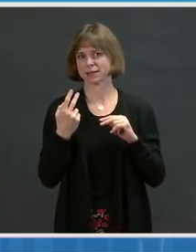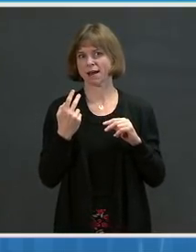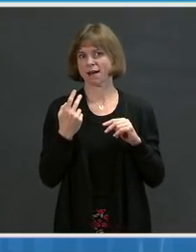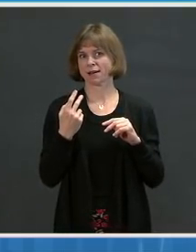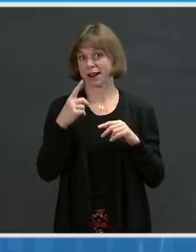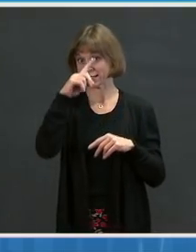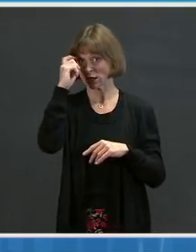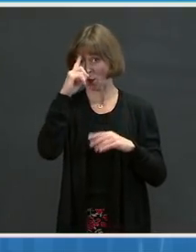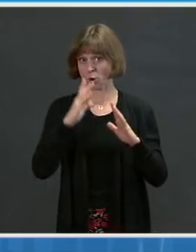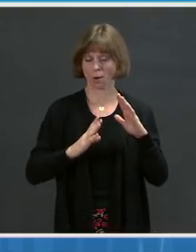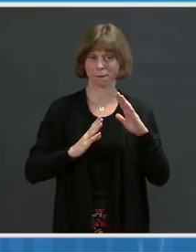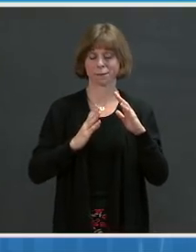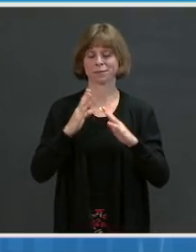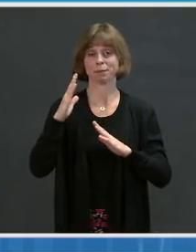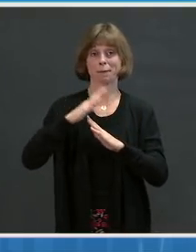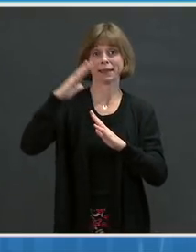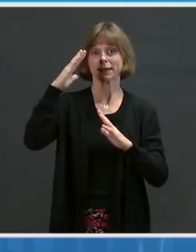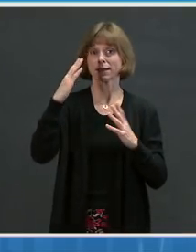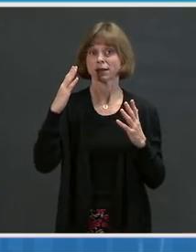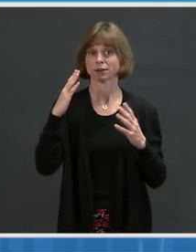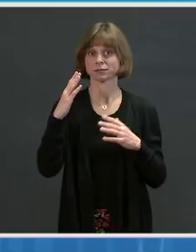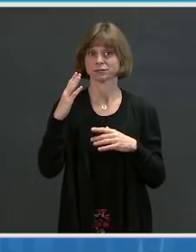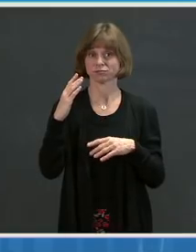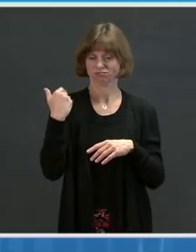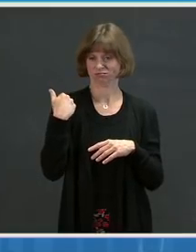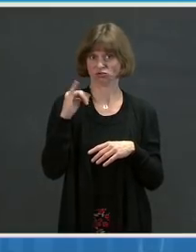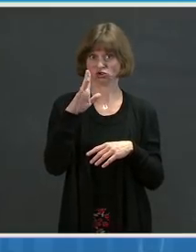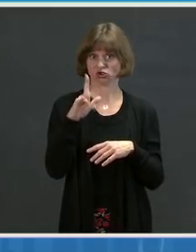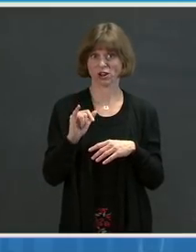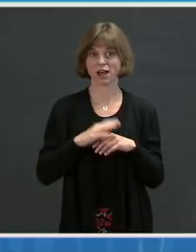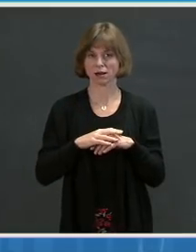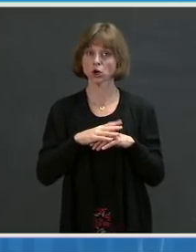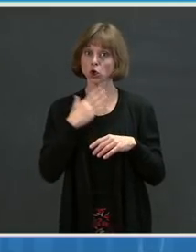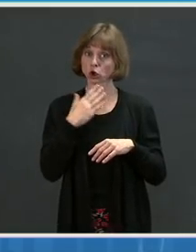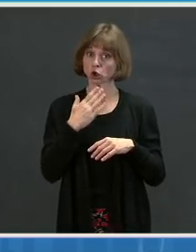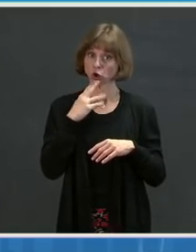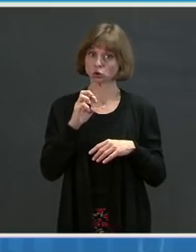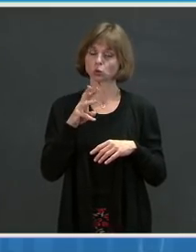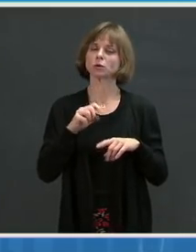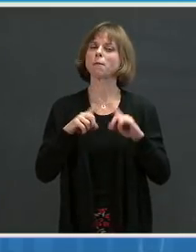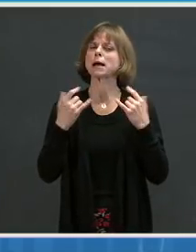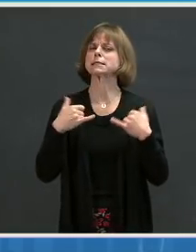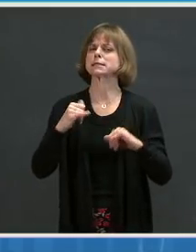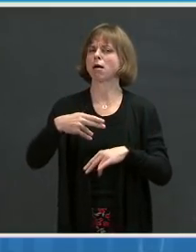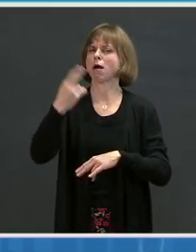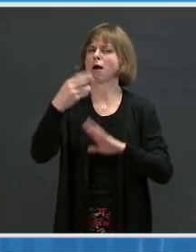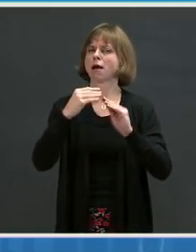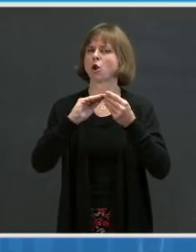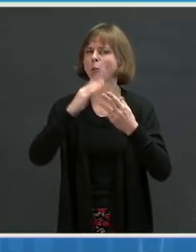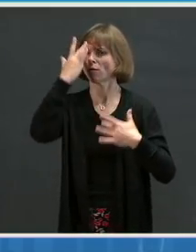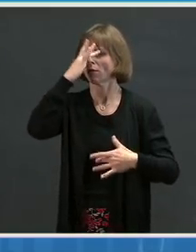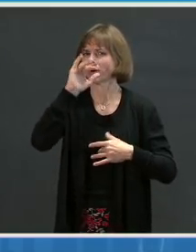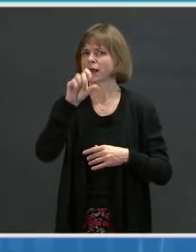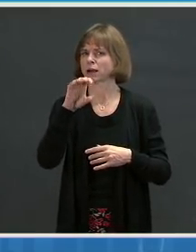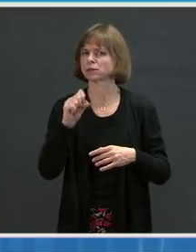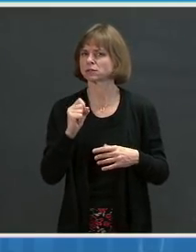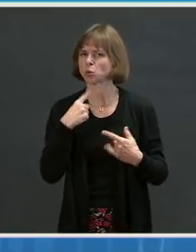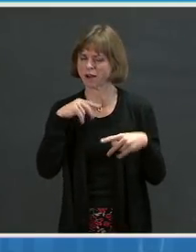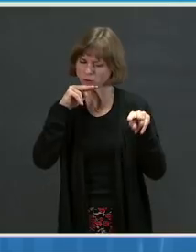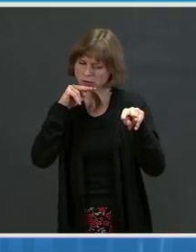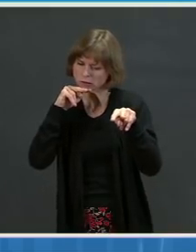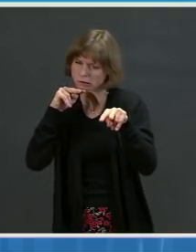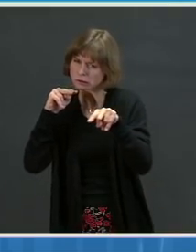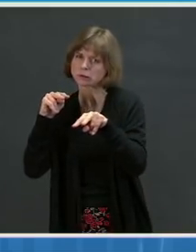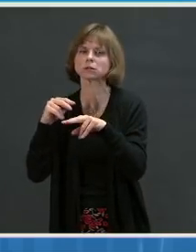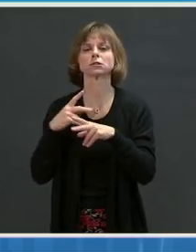daily cases reported last July. While this is good news, cases still remain high, and we continue to watch these data closely. We